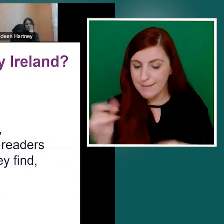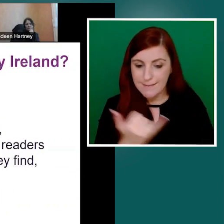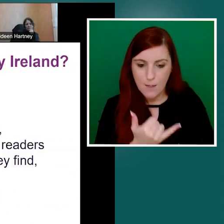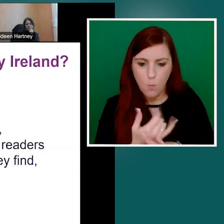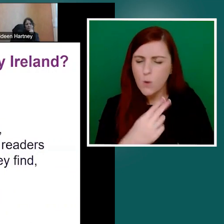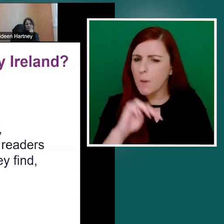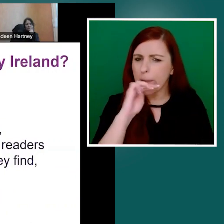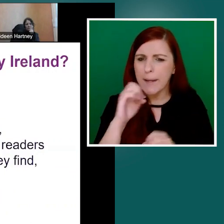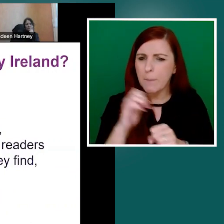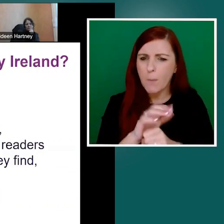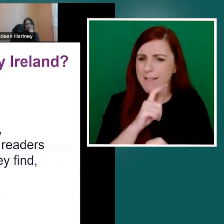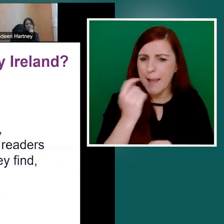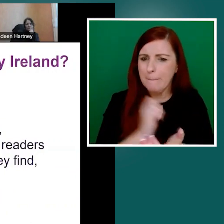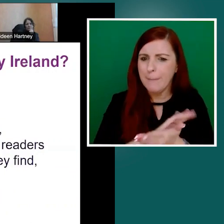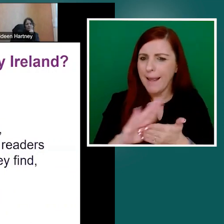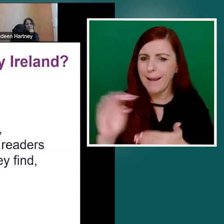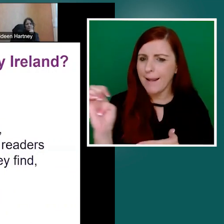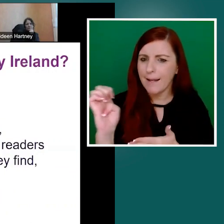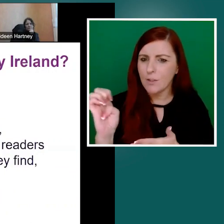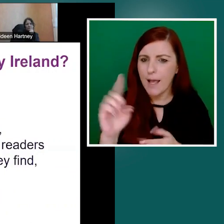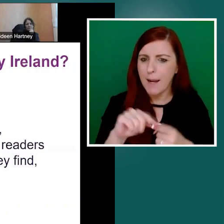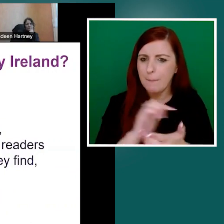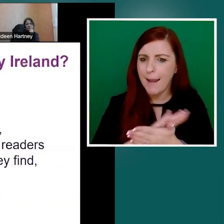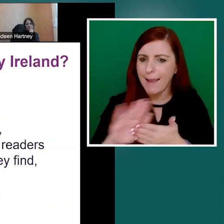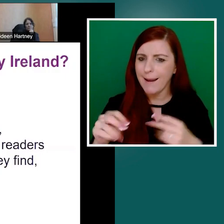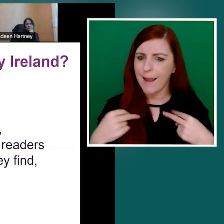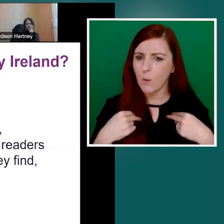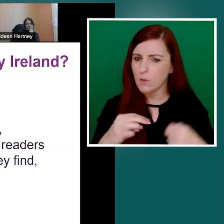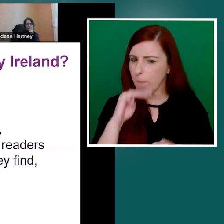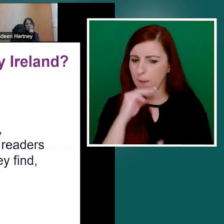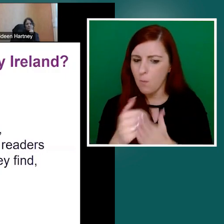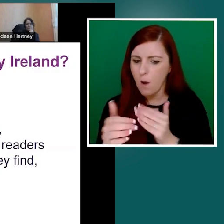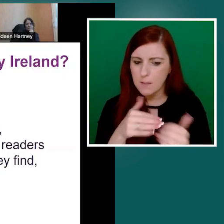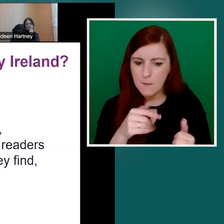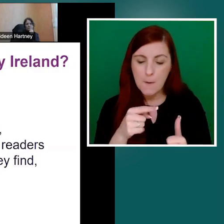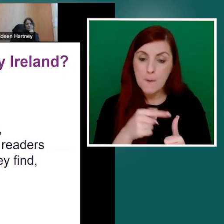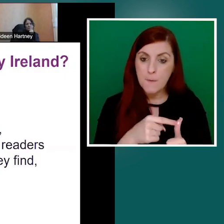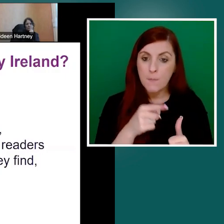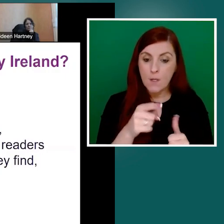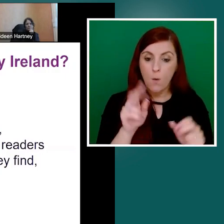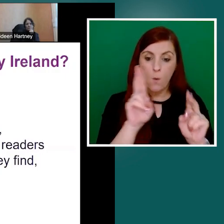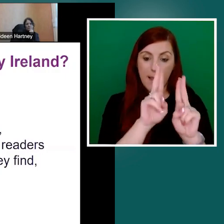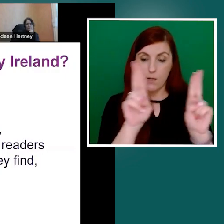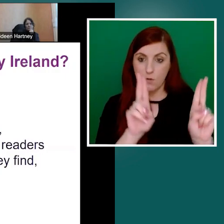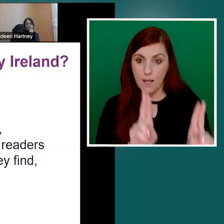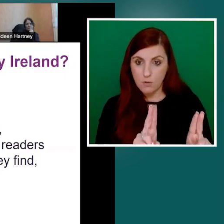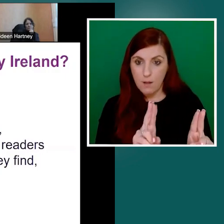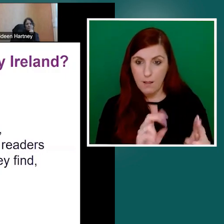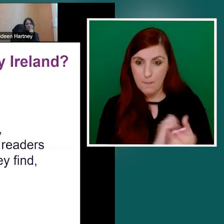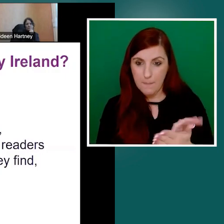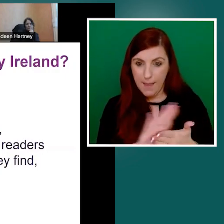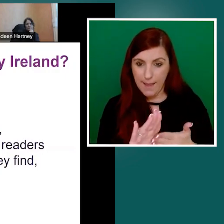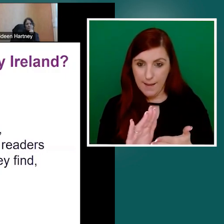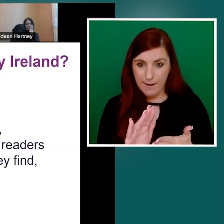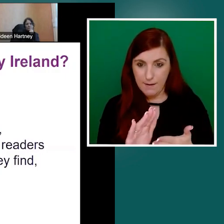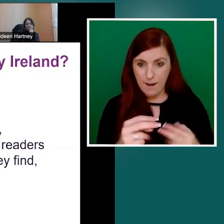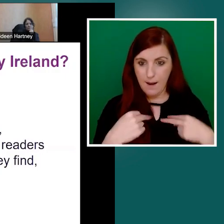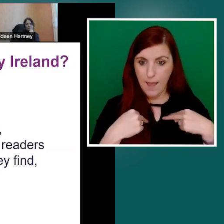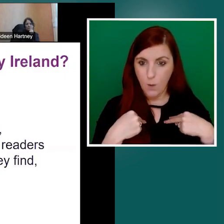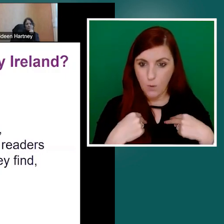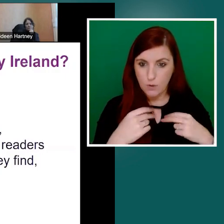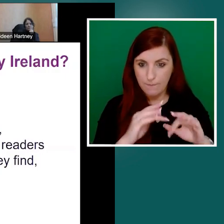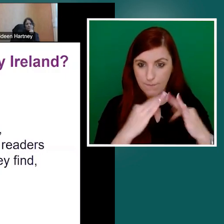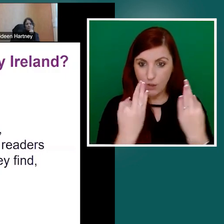International Plain Language Federation definition of plain language is a communication. It